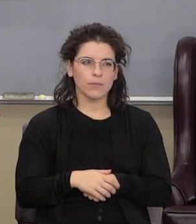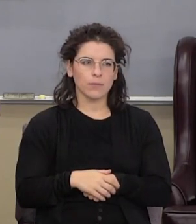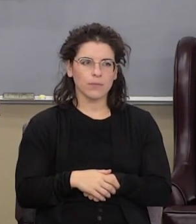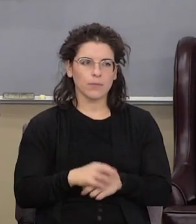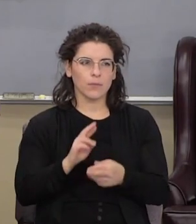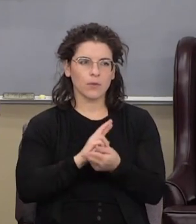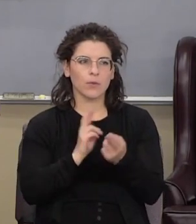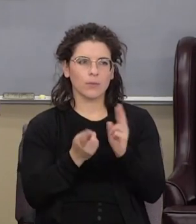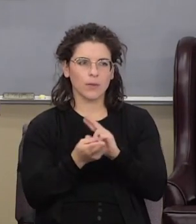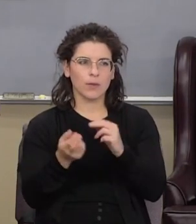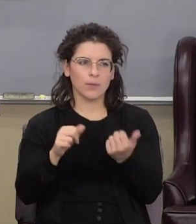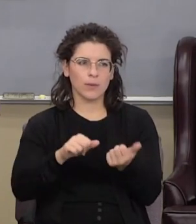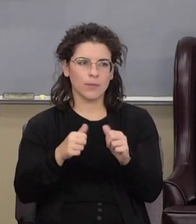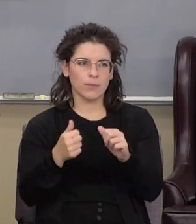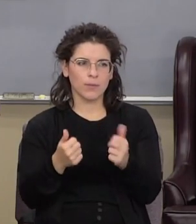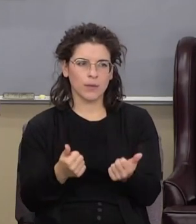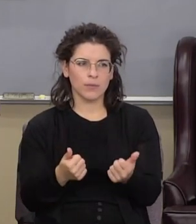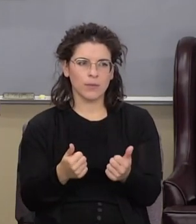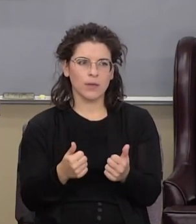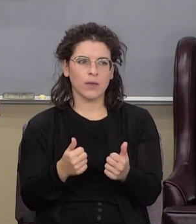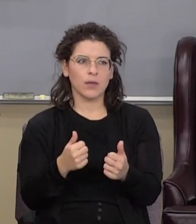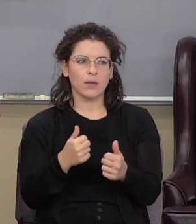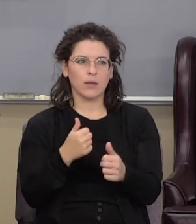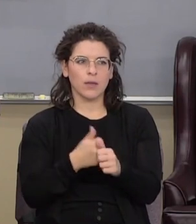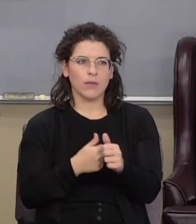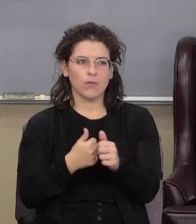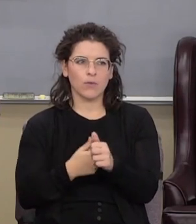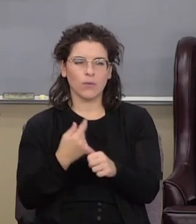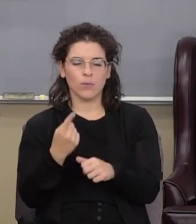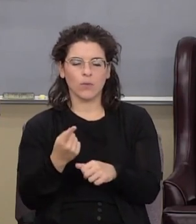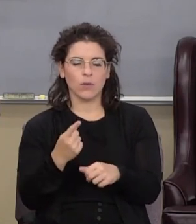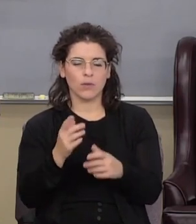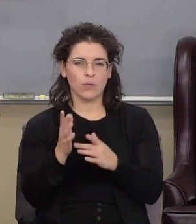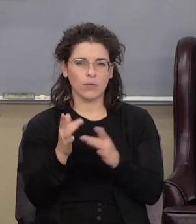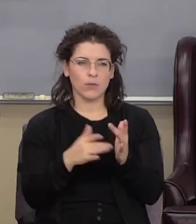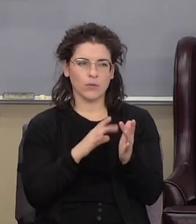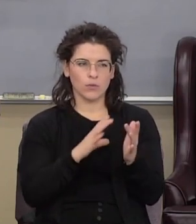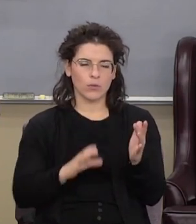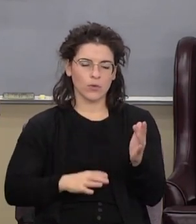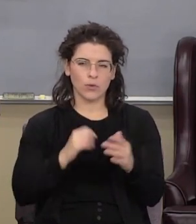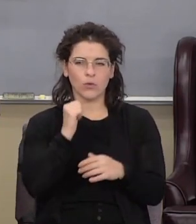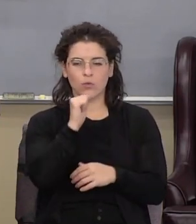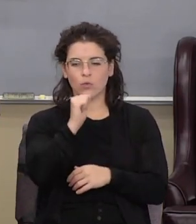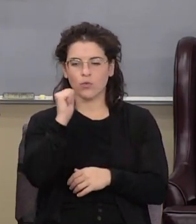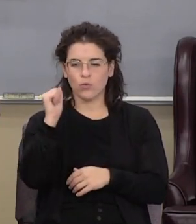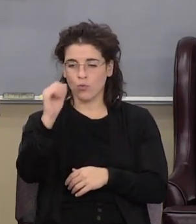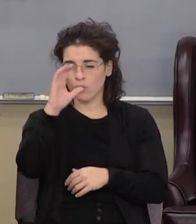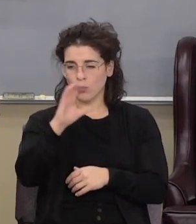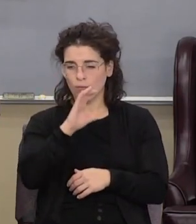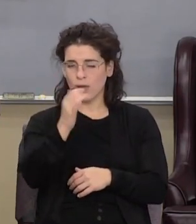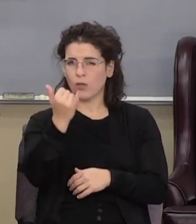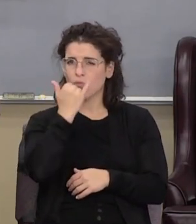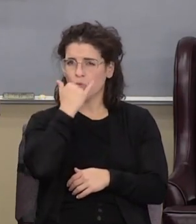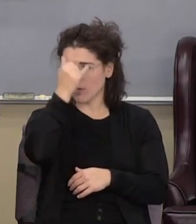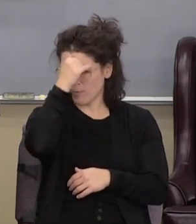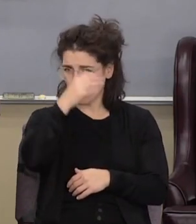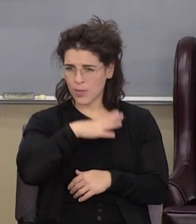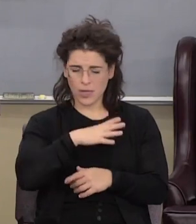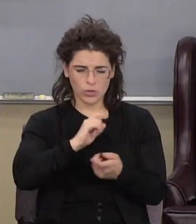repent and be baptized every one of you in the name of jesus christ change your mind about you crucified the wrong guy change your mind about that